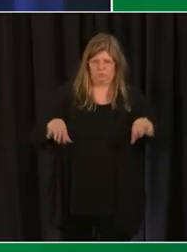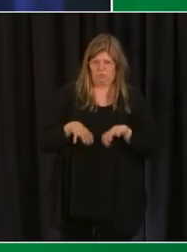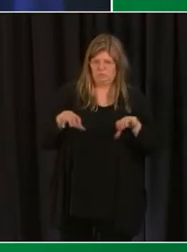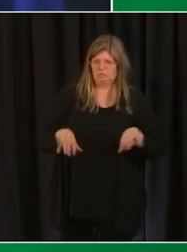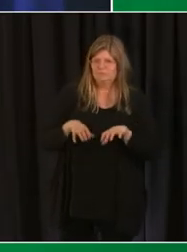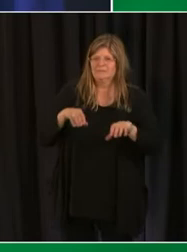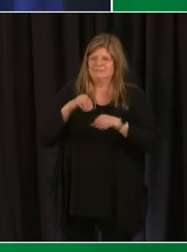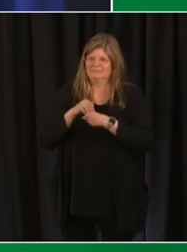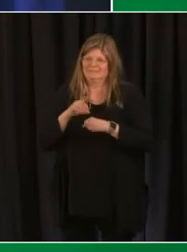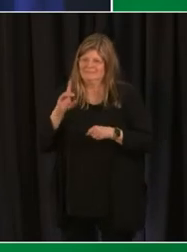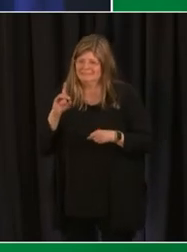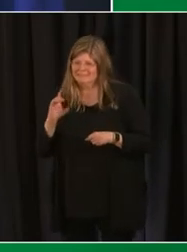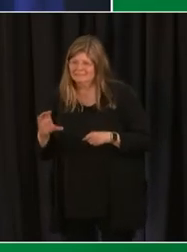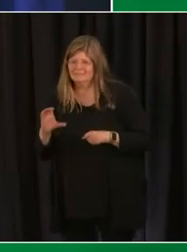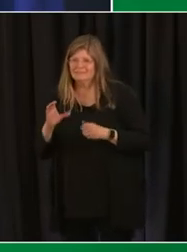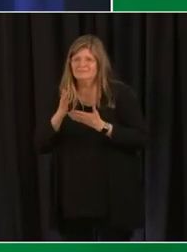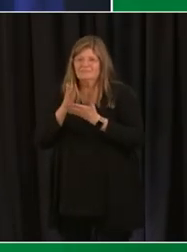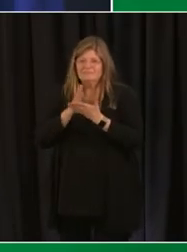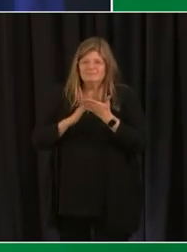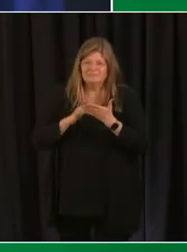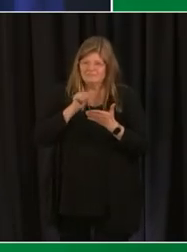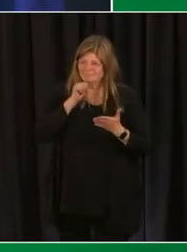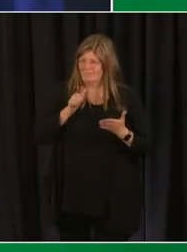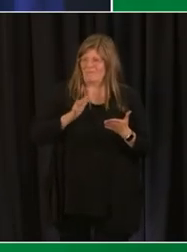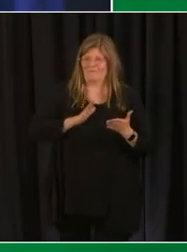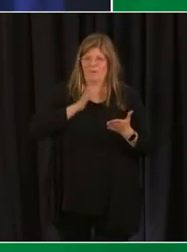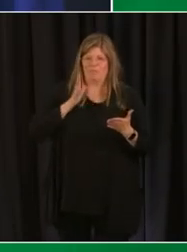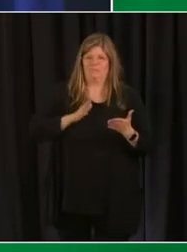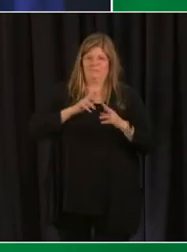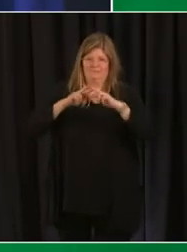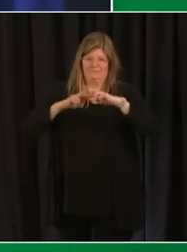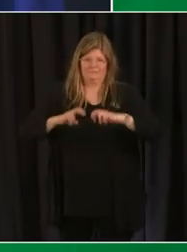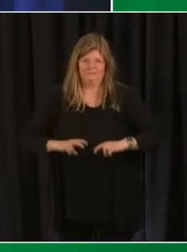summative informative assessments as a measure of progress